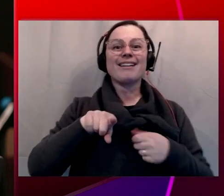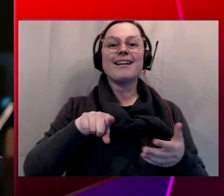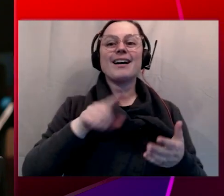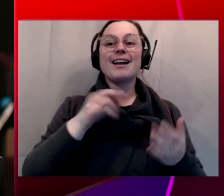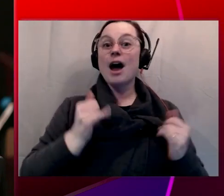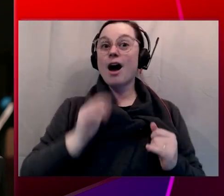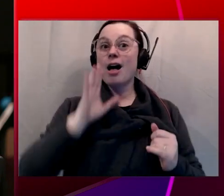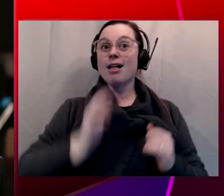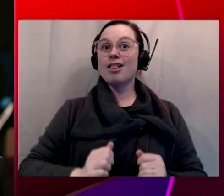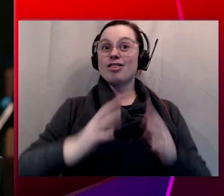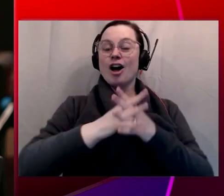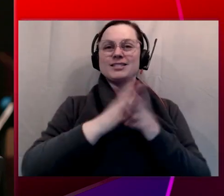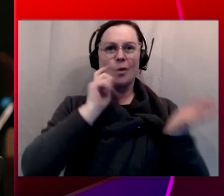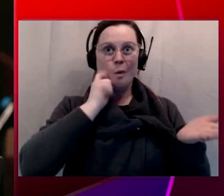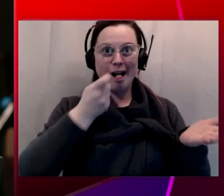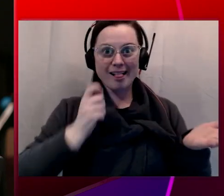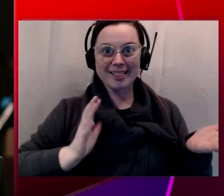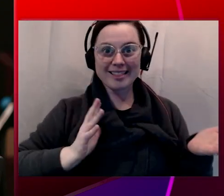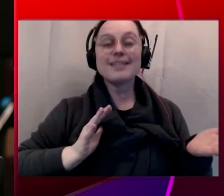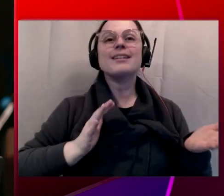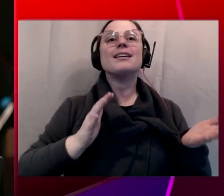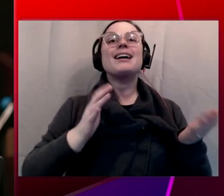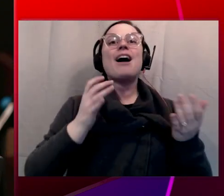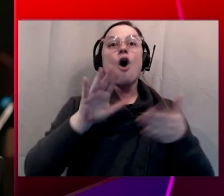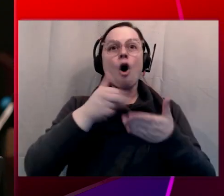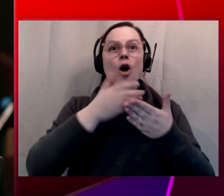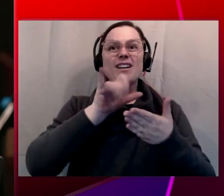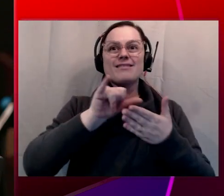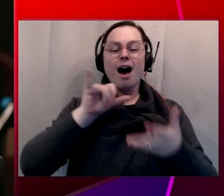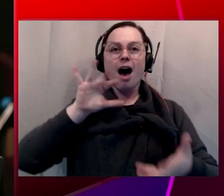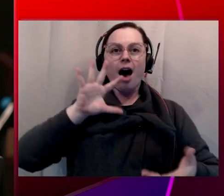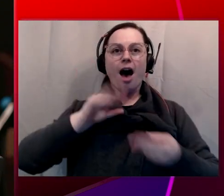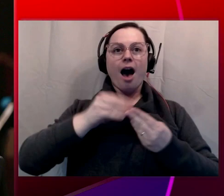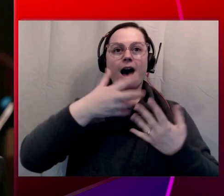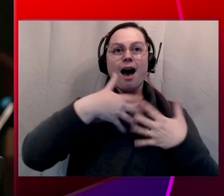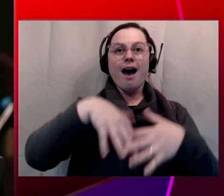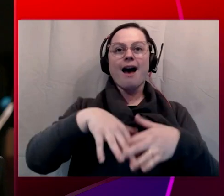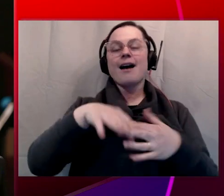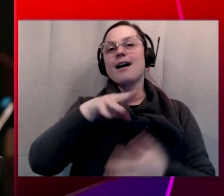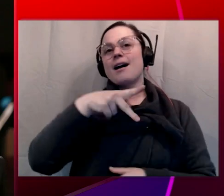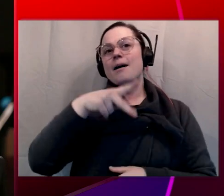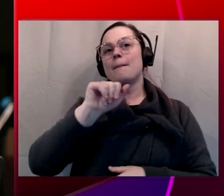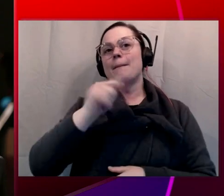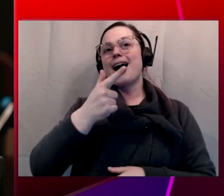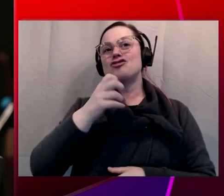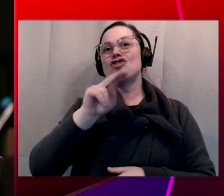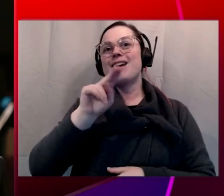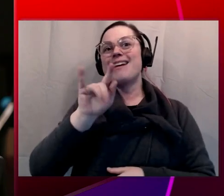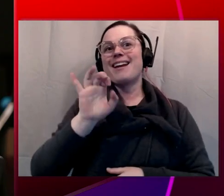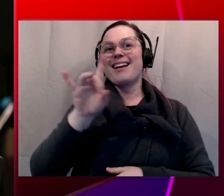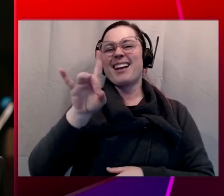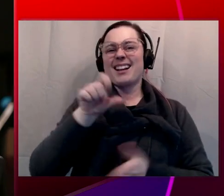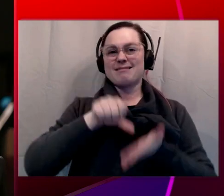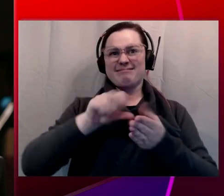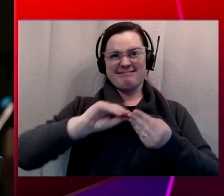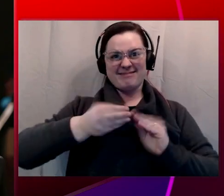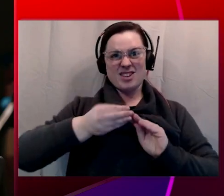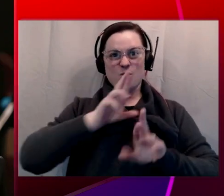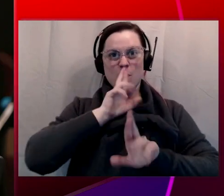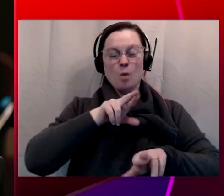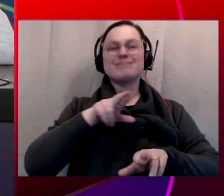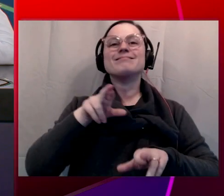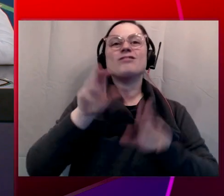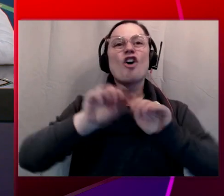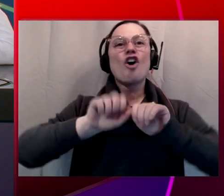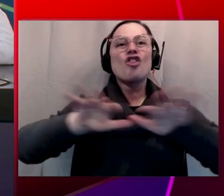cool part is now we're able to augment all of that with paginated reporting. And that was what we launched yesterday. Well, so tell us more